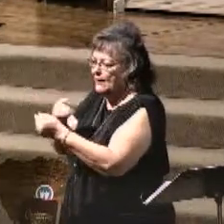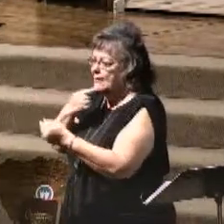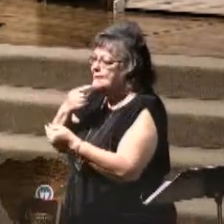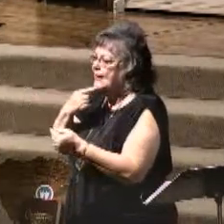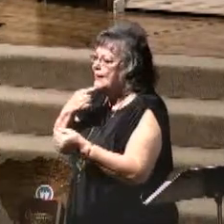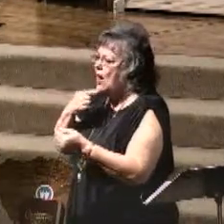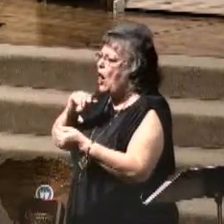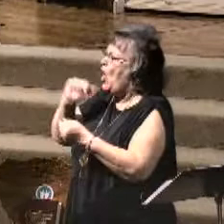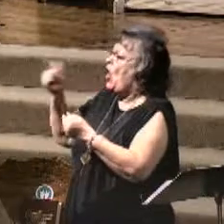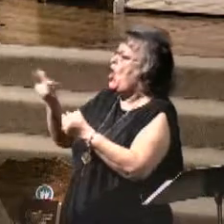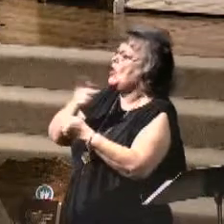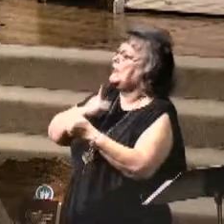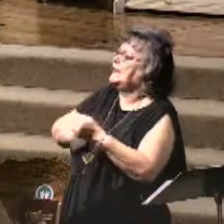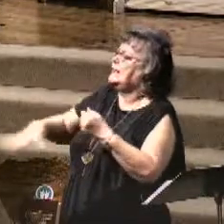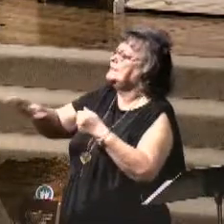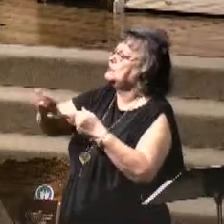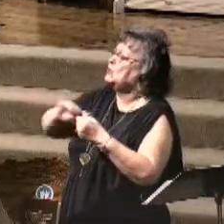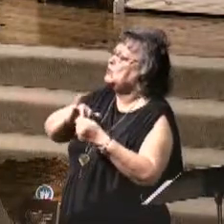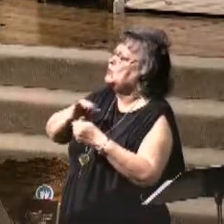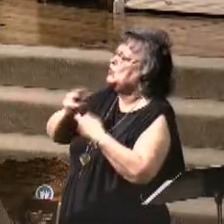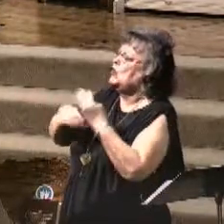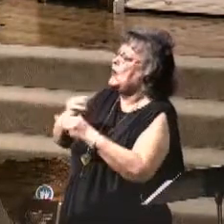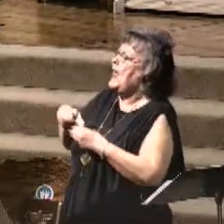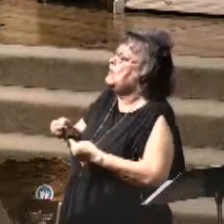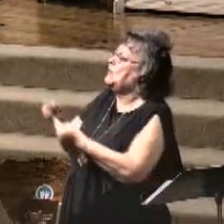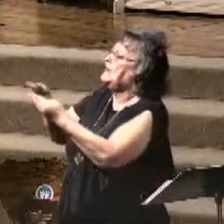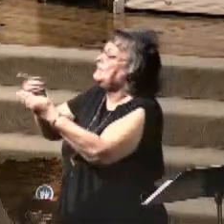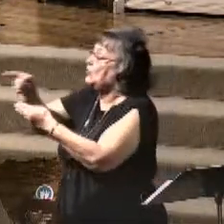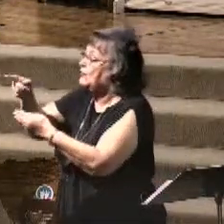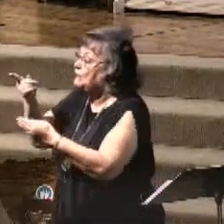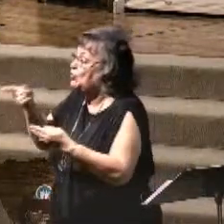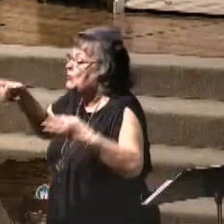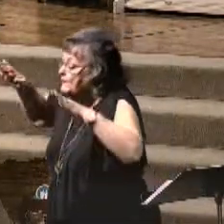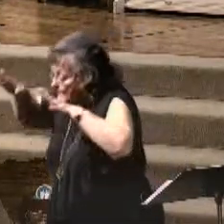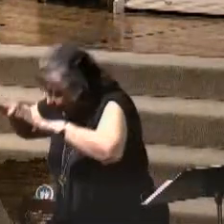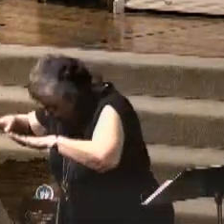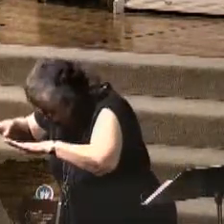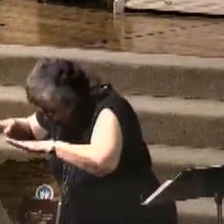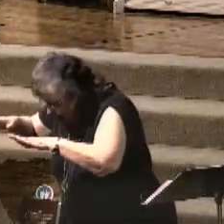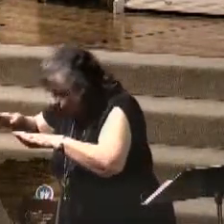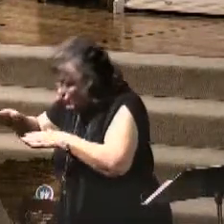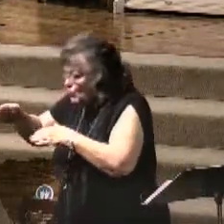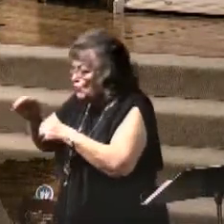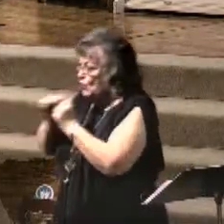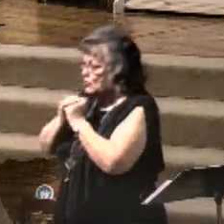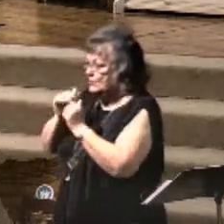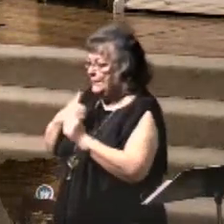said, all the kingdoms of the world will I give thee if you bow down and worship me.